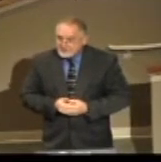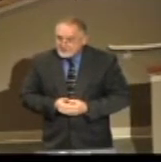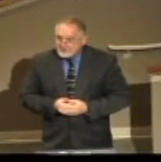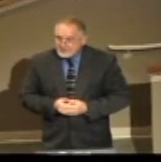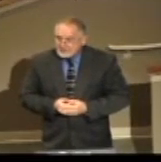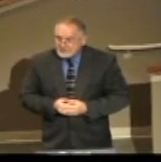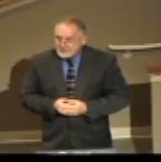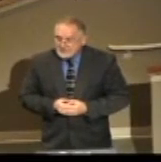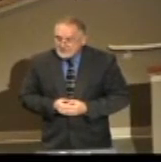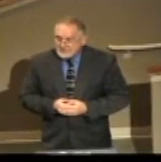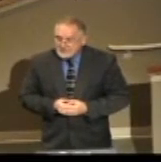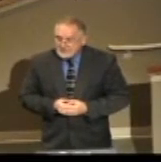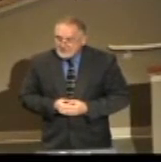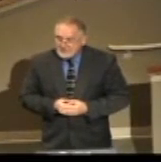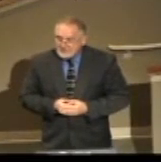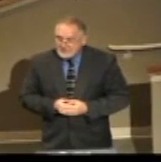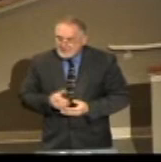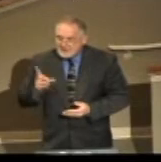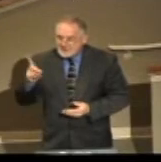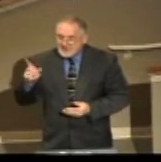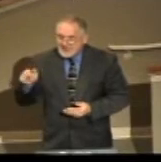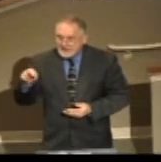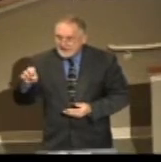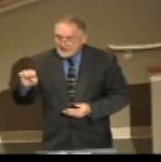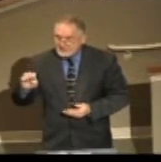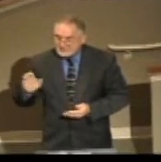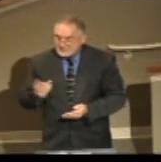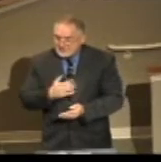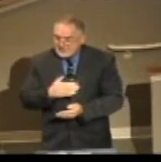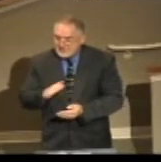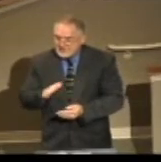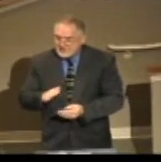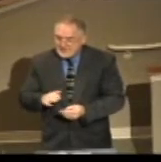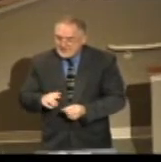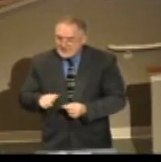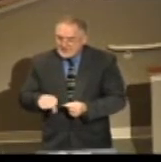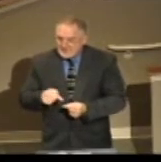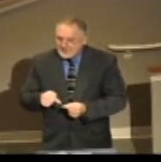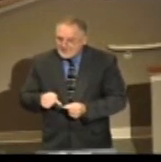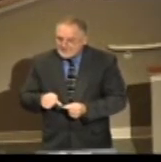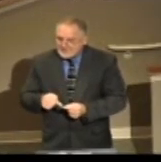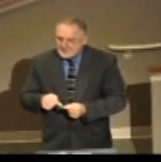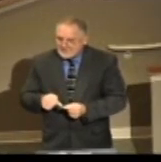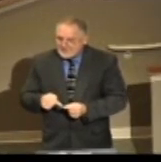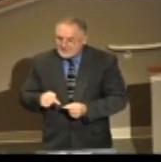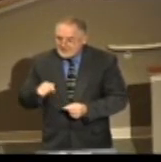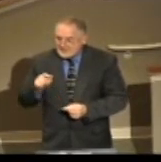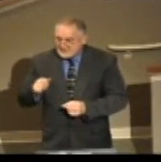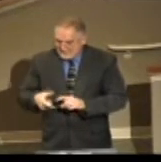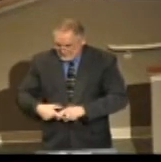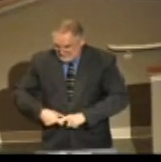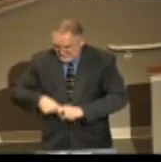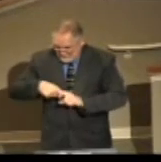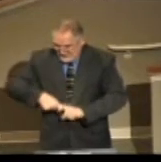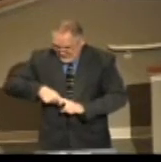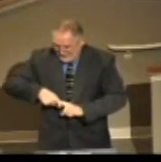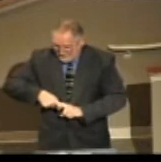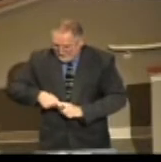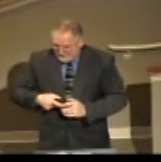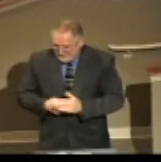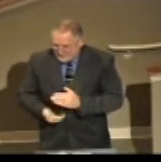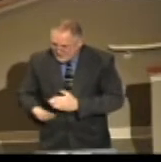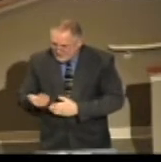When Diane was singing that song this morning, said, talking about times we had to have faith. Excuse me for reliving something for a minute.